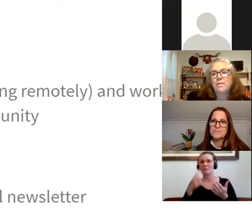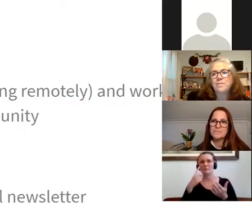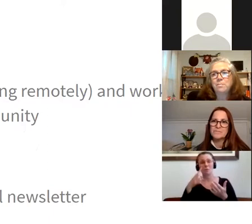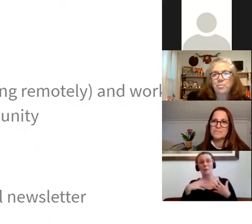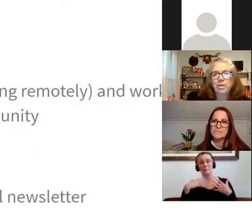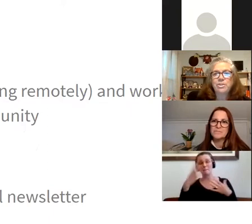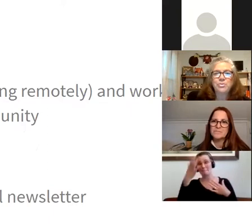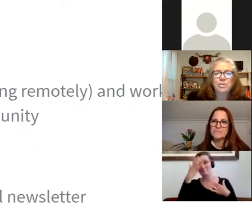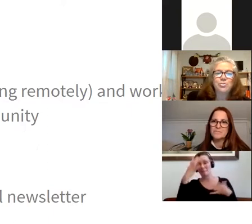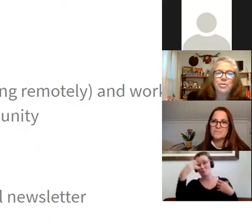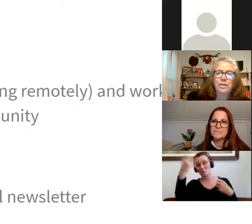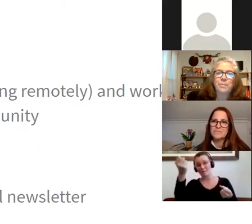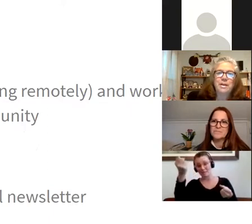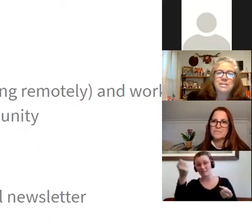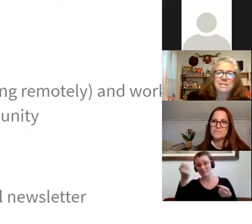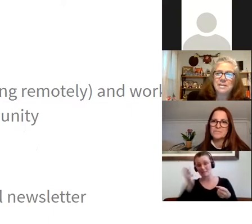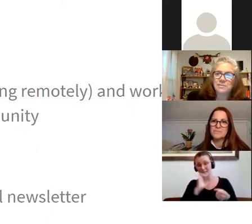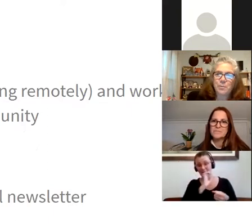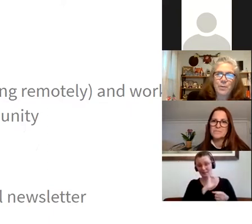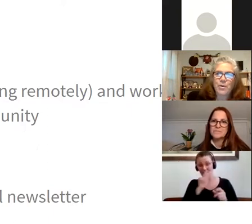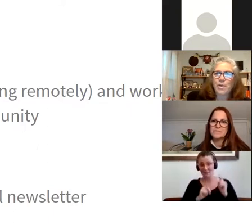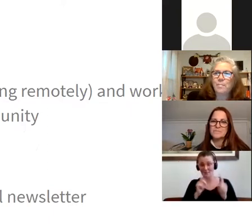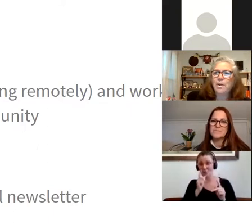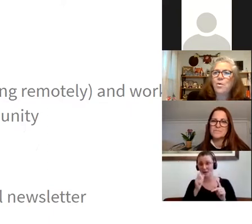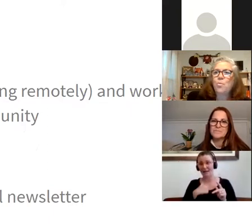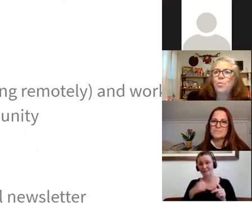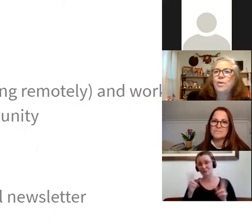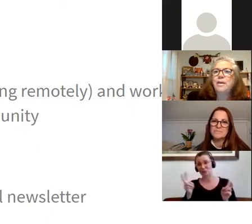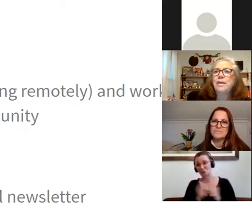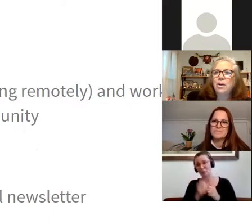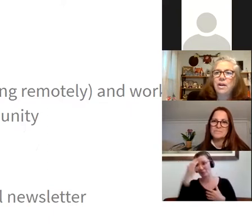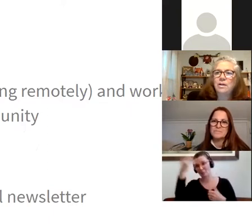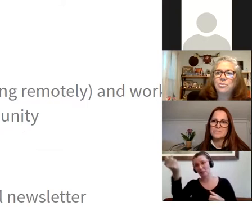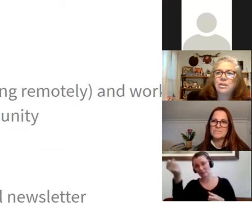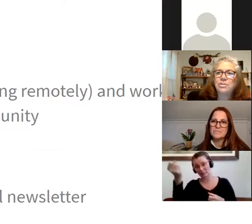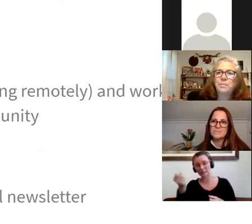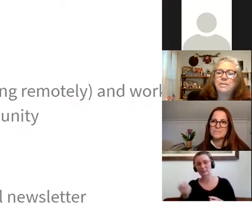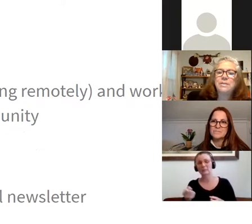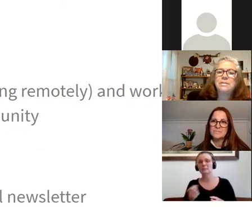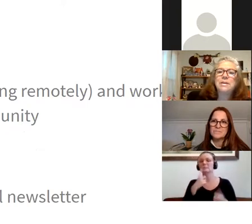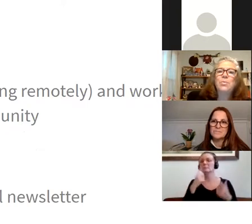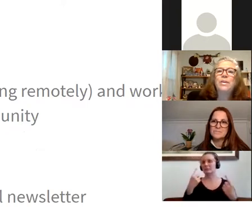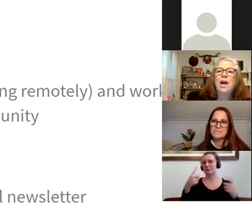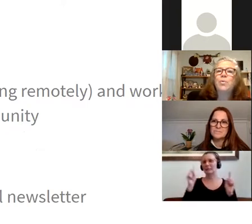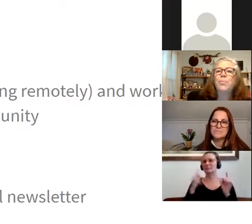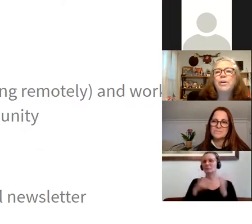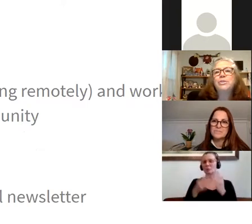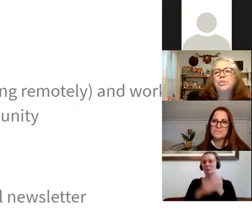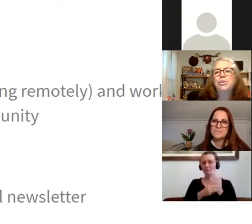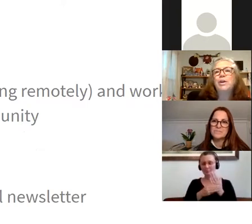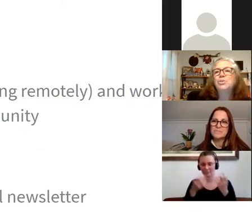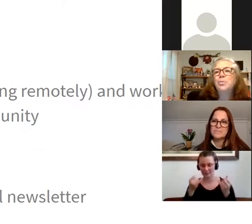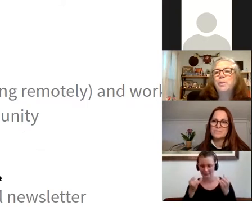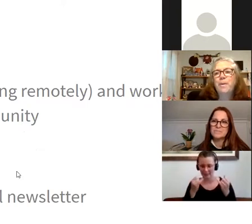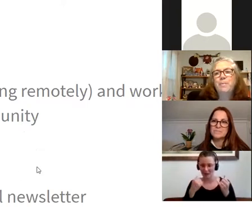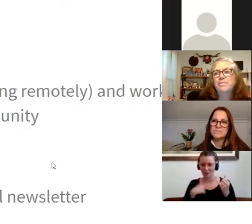have some memory issues. It's really been a successful program when we're in our Council on Aging Buildings. Well, now we're bringing it to